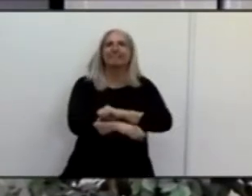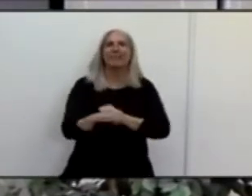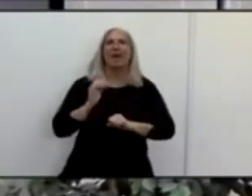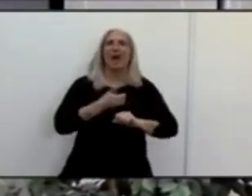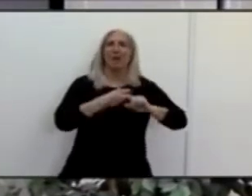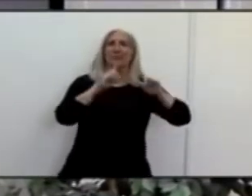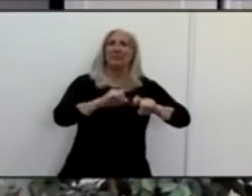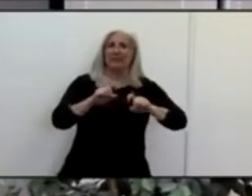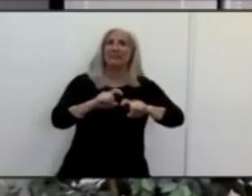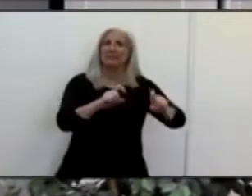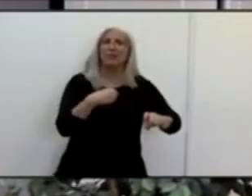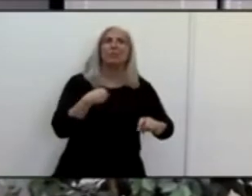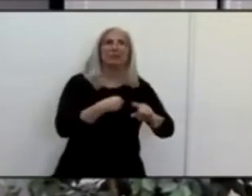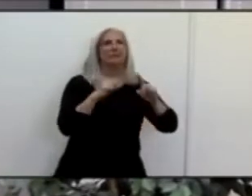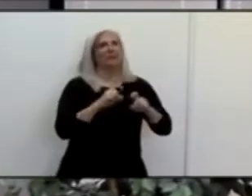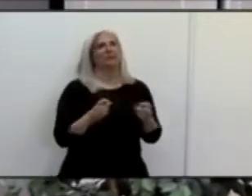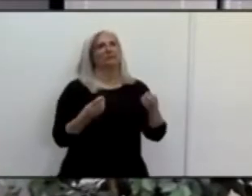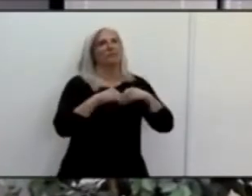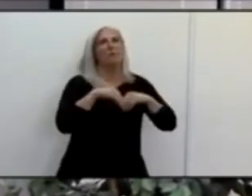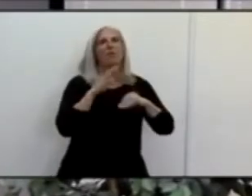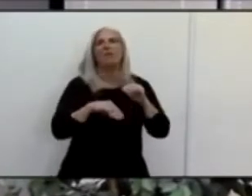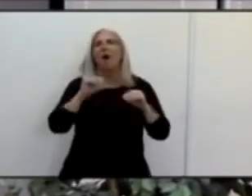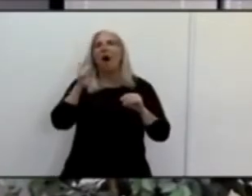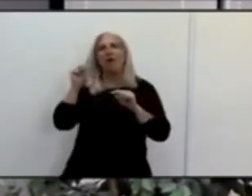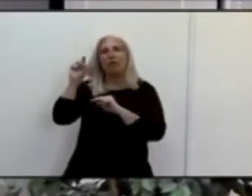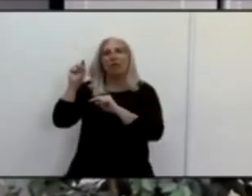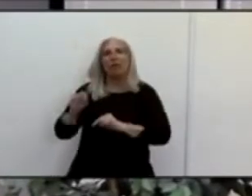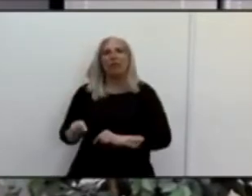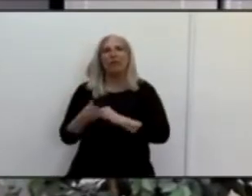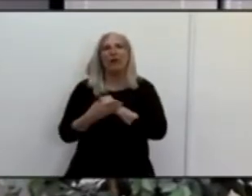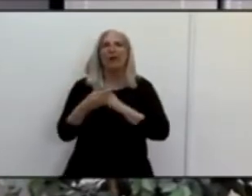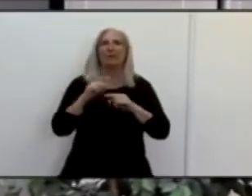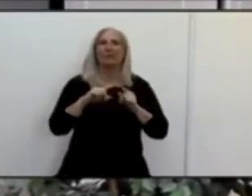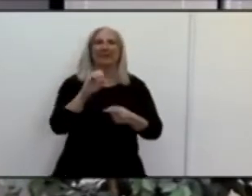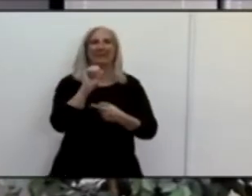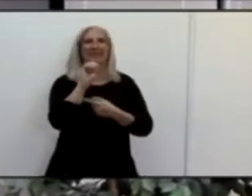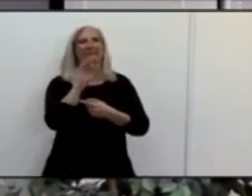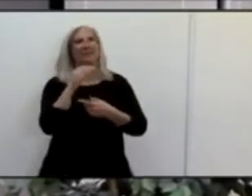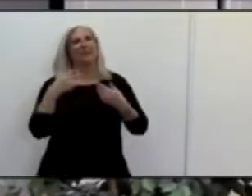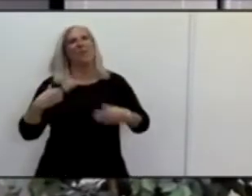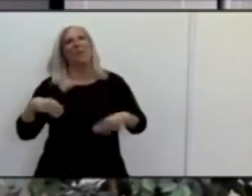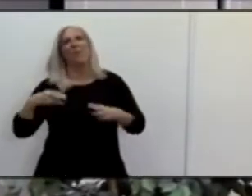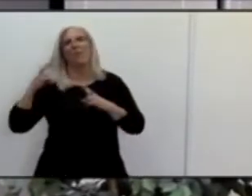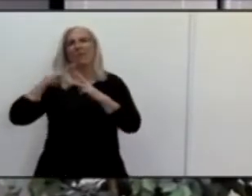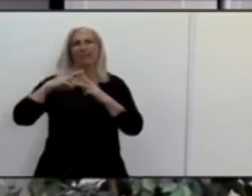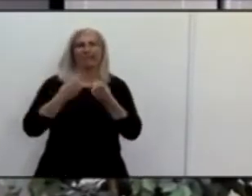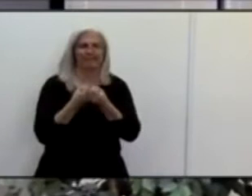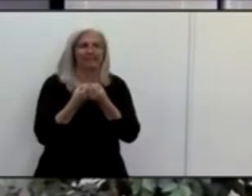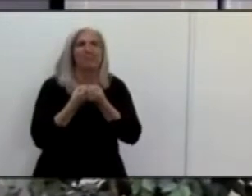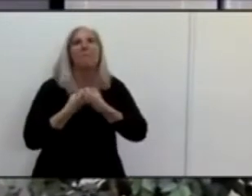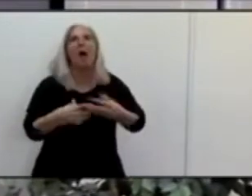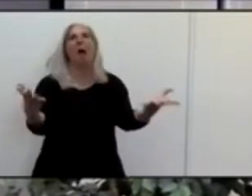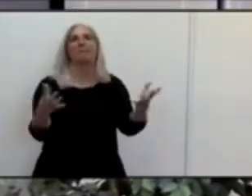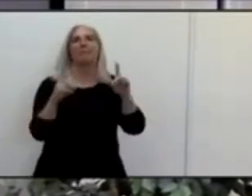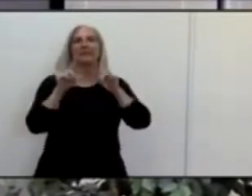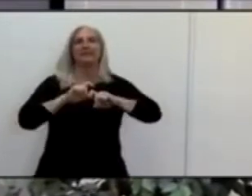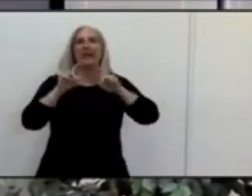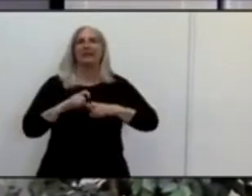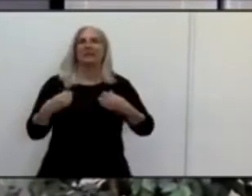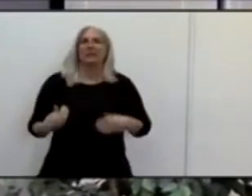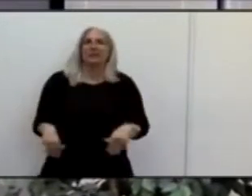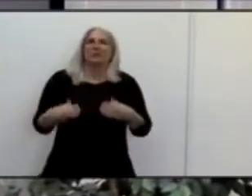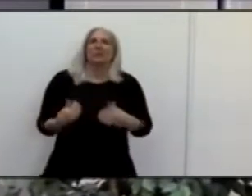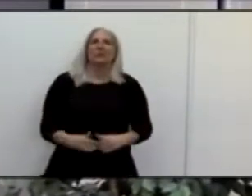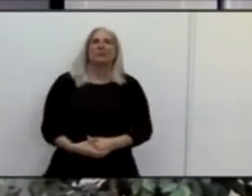San Francisco is testing more than any other county. So I want to talk about that because the need